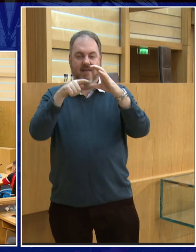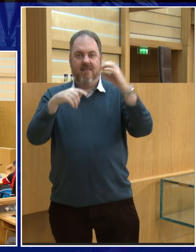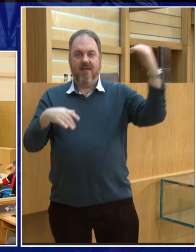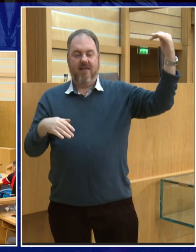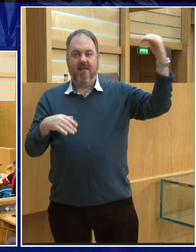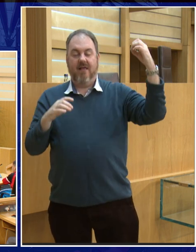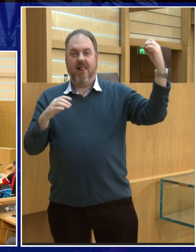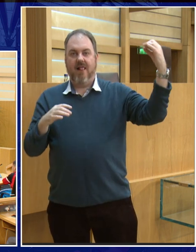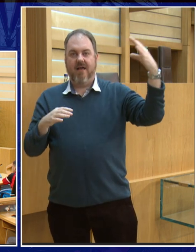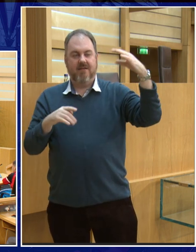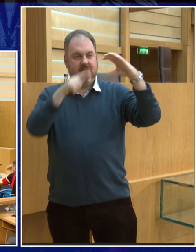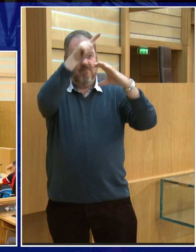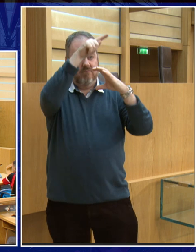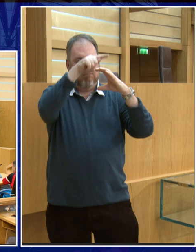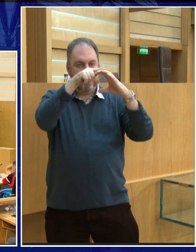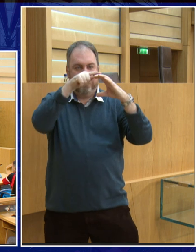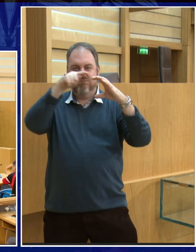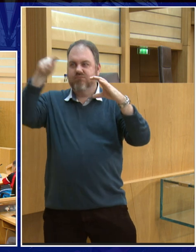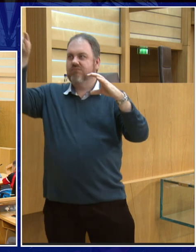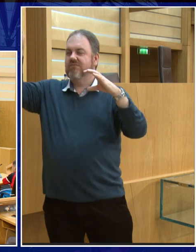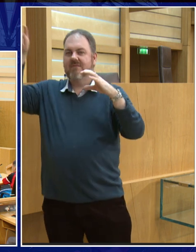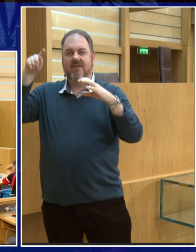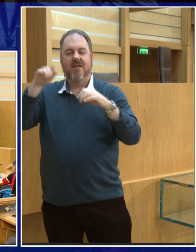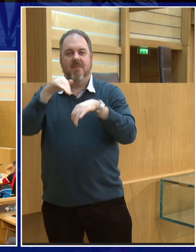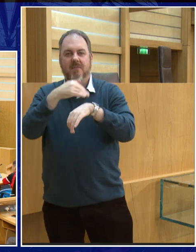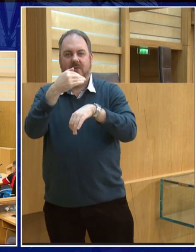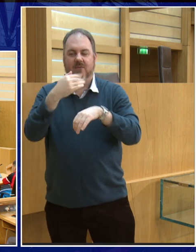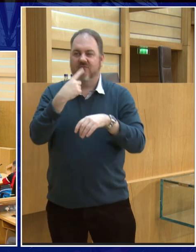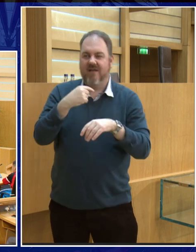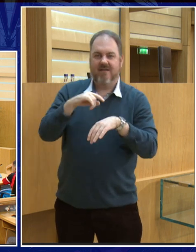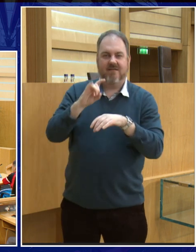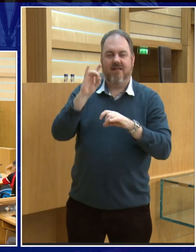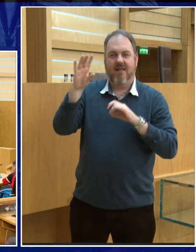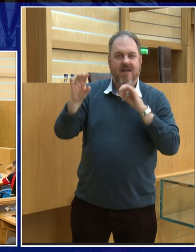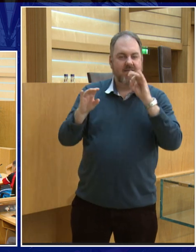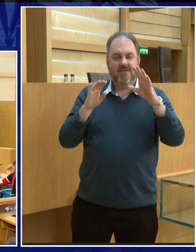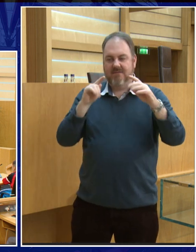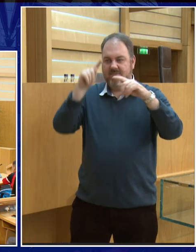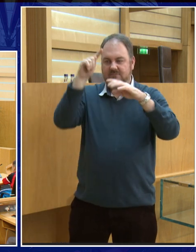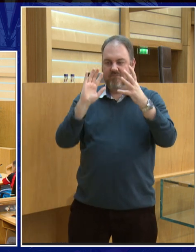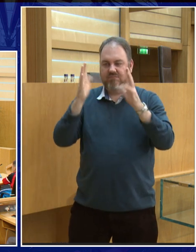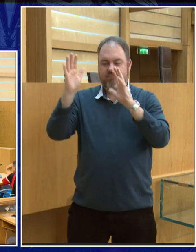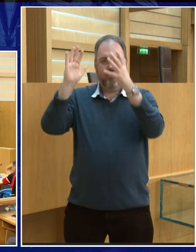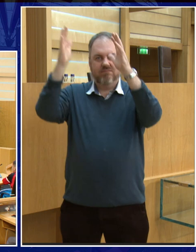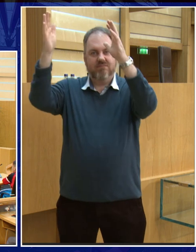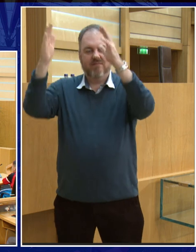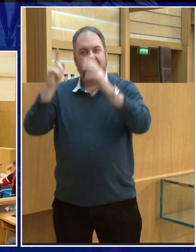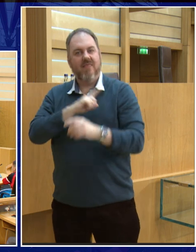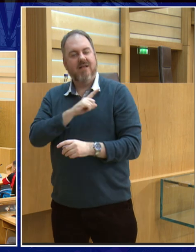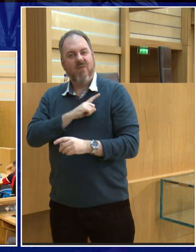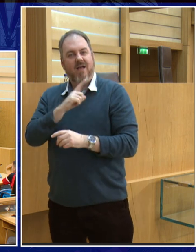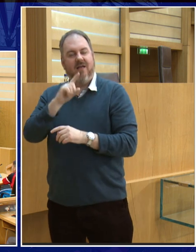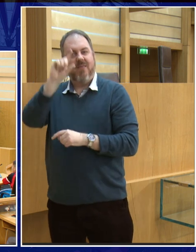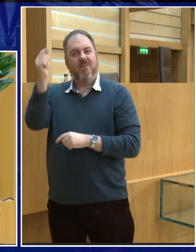and as that light goes through the Earth's atmosphere, some of the blue light gets scattered out, so it's only the red light reaching the Moon, and so that's why the Moon goes blood-red.